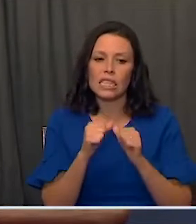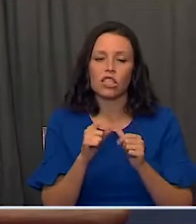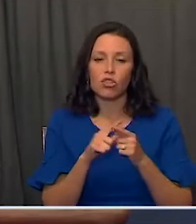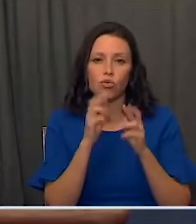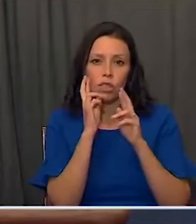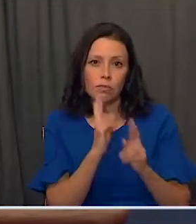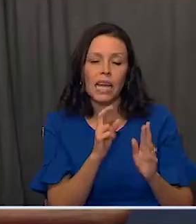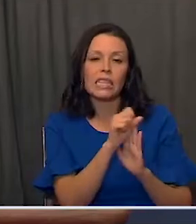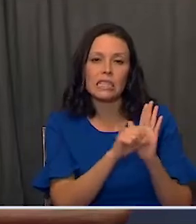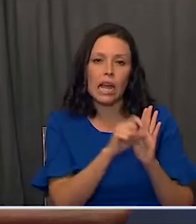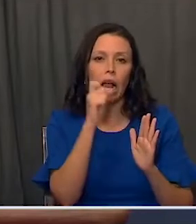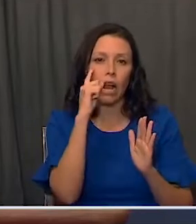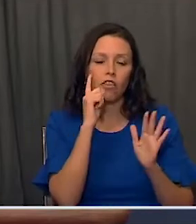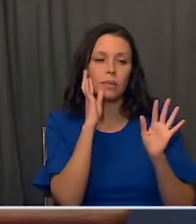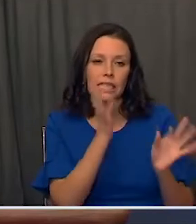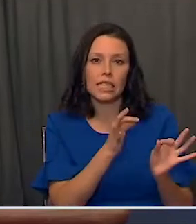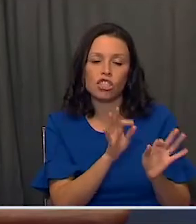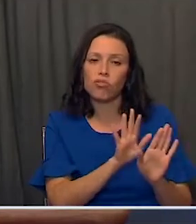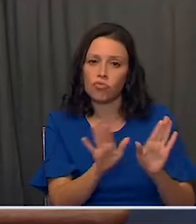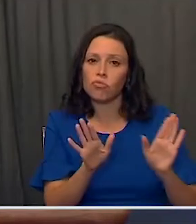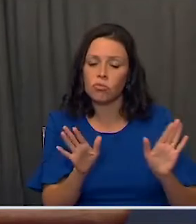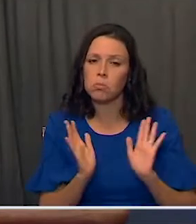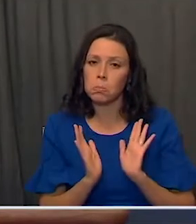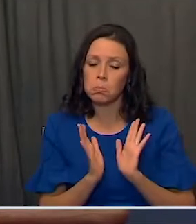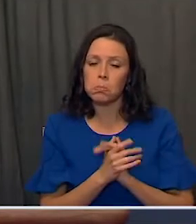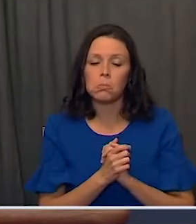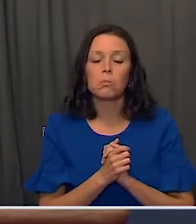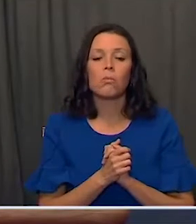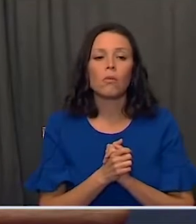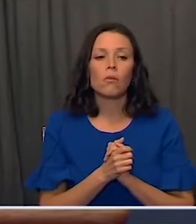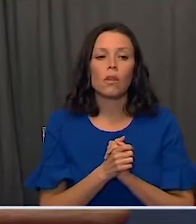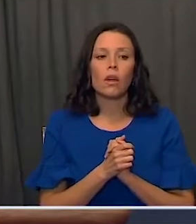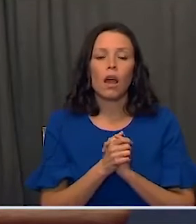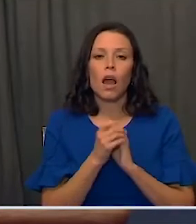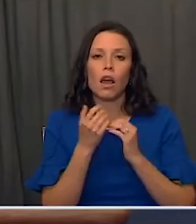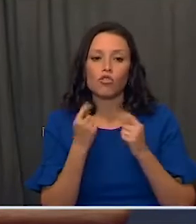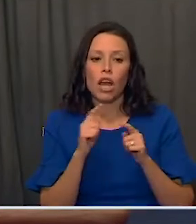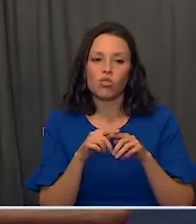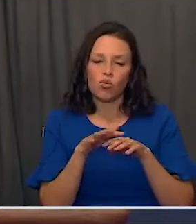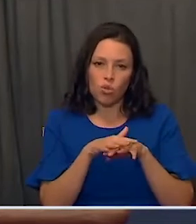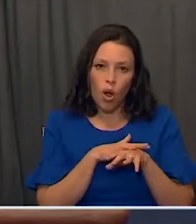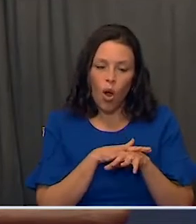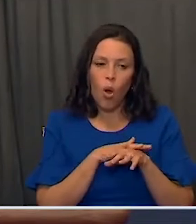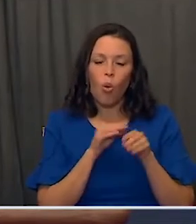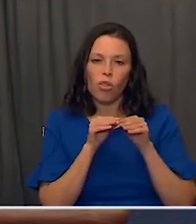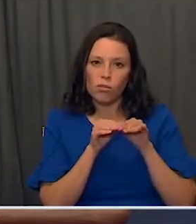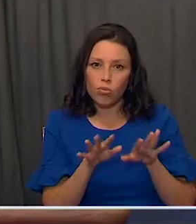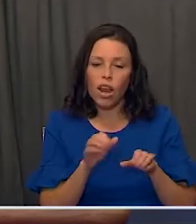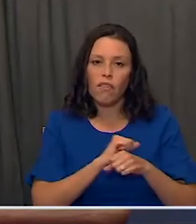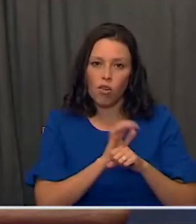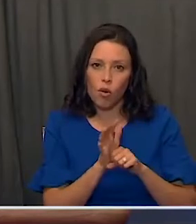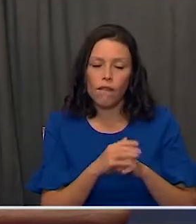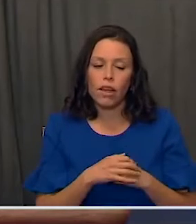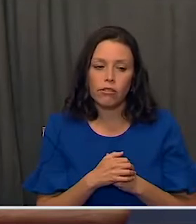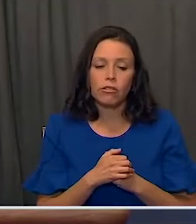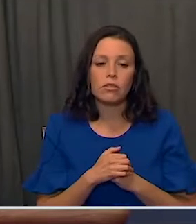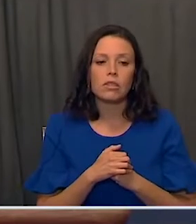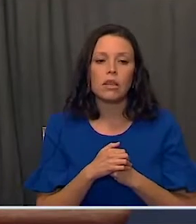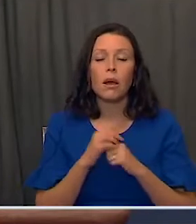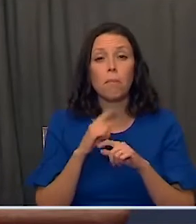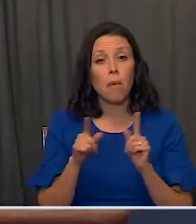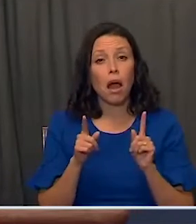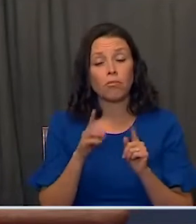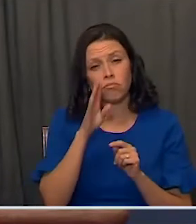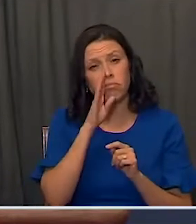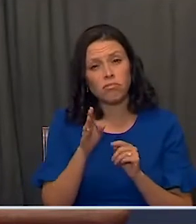decisions that state governments are making in efforts to slow the spread. But to be